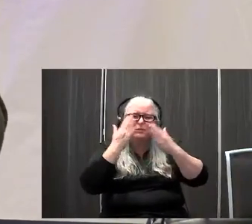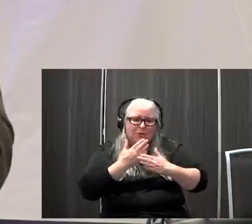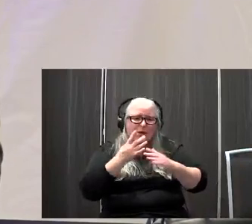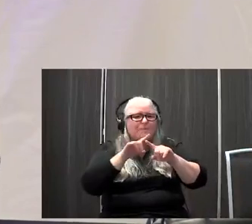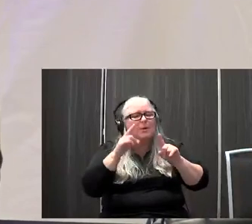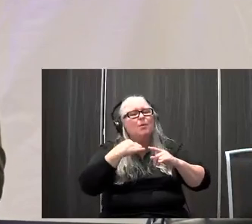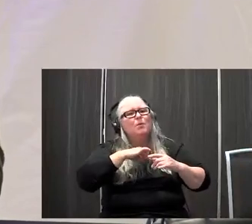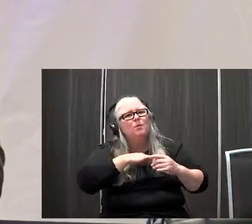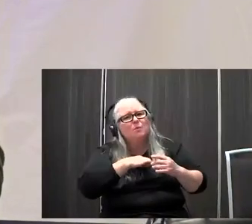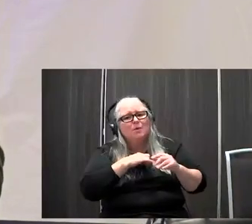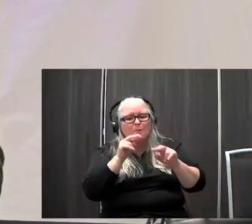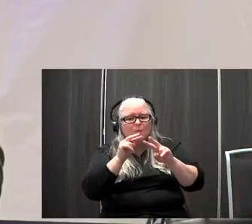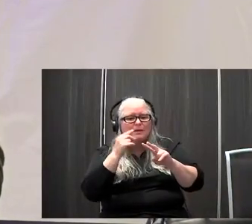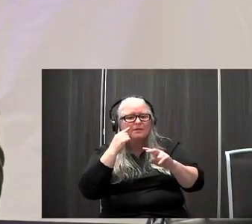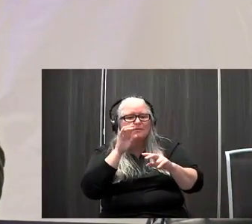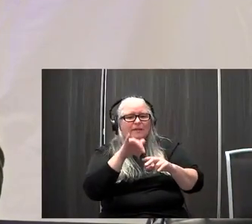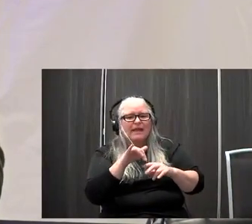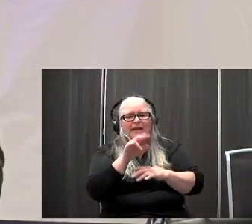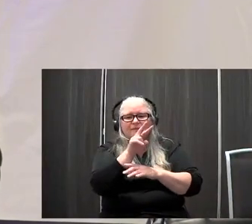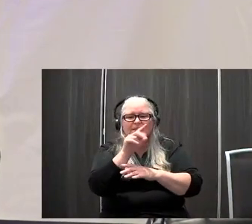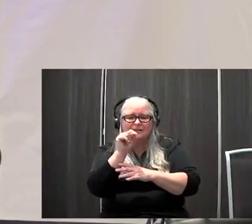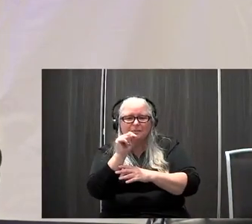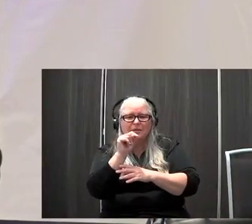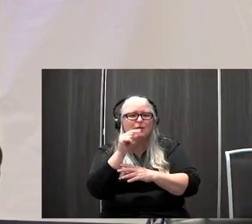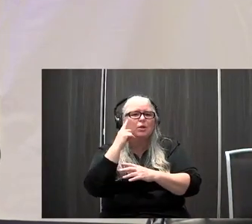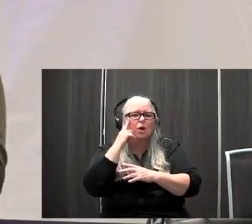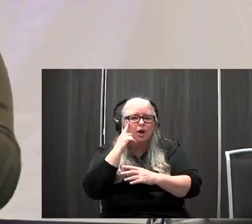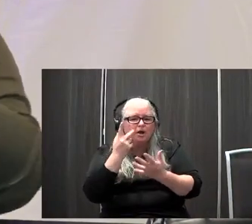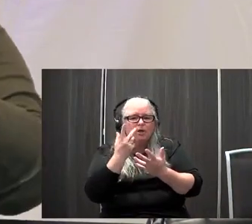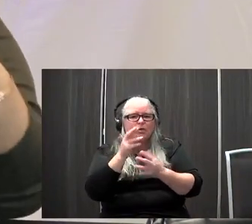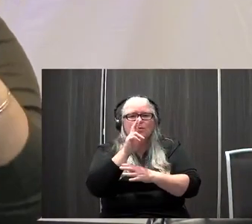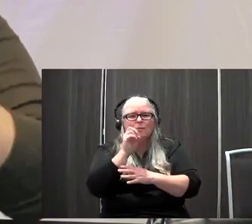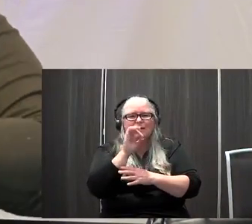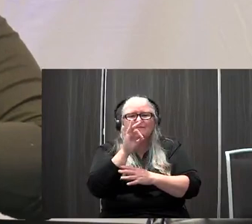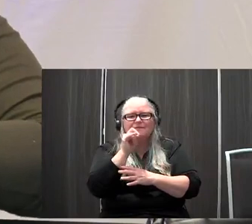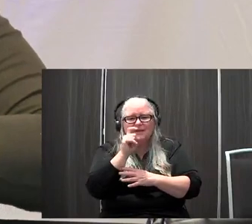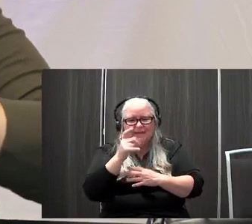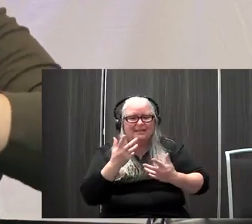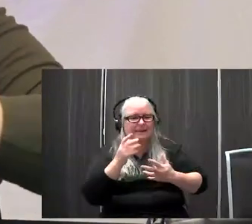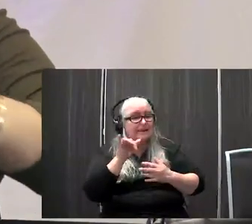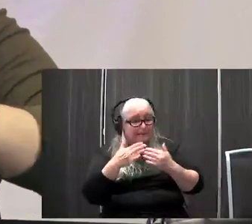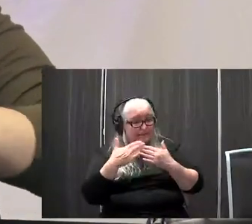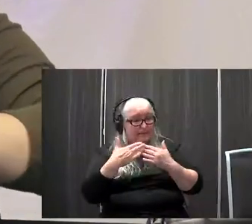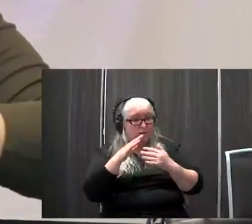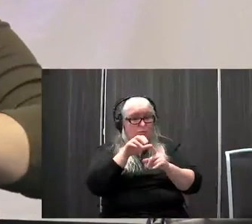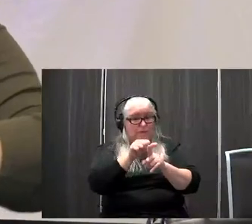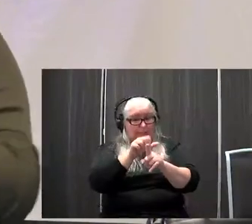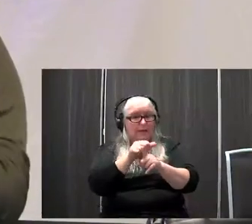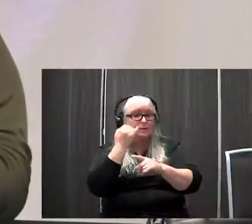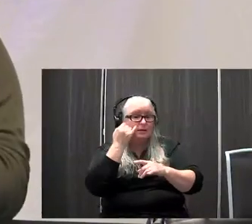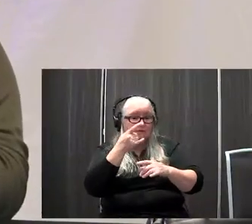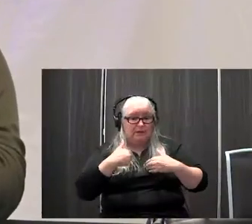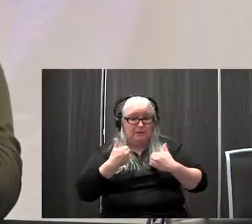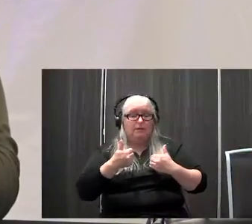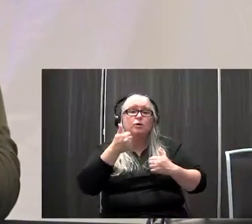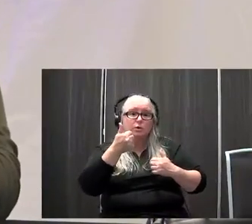for that vestibular ocular reflex. And, um, that's a lot easier to catch when they're younger or when they're, you know, around one year. Um,